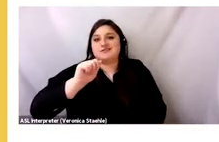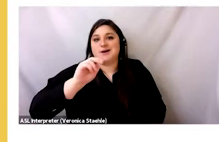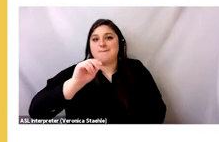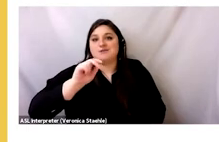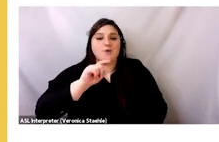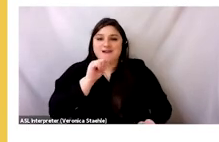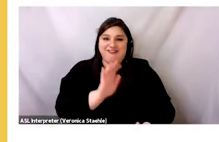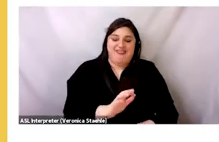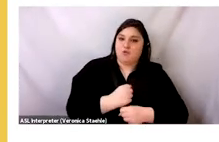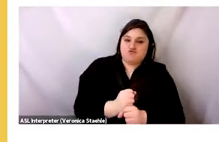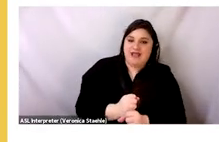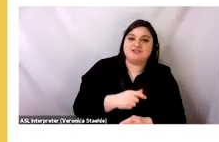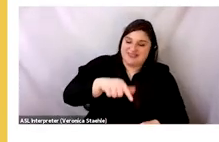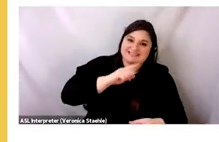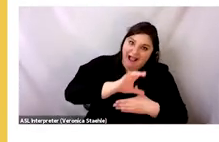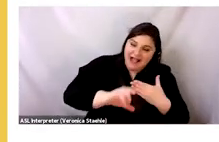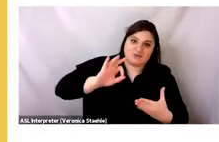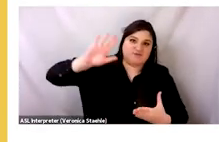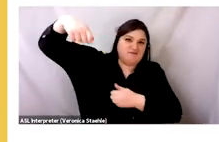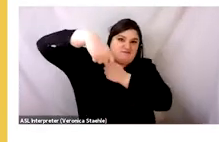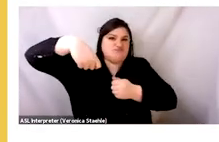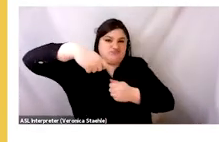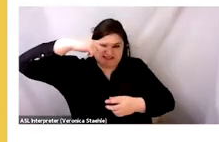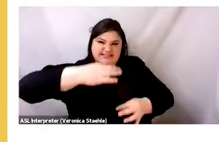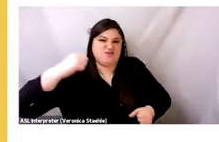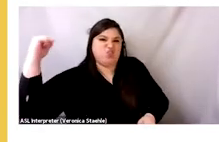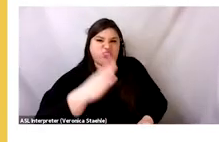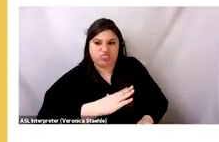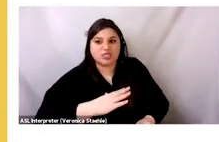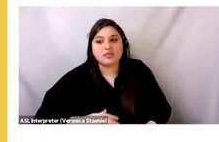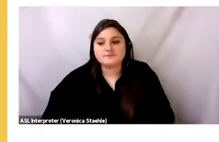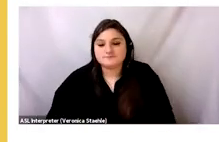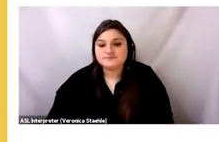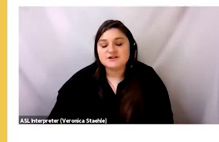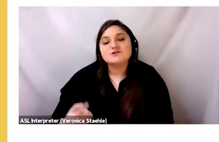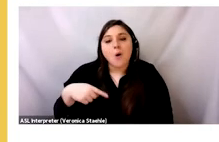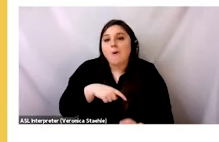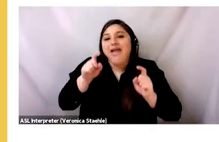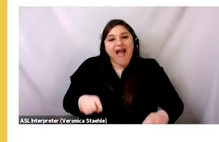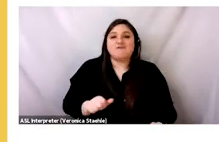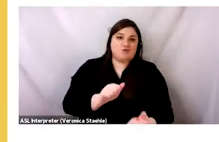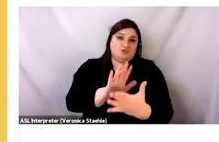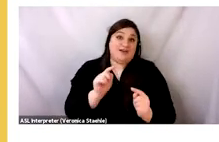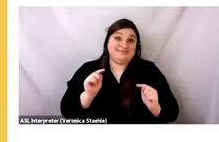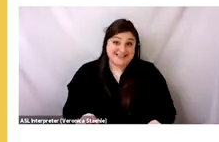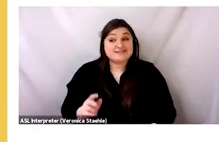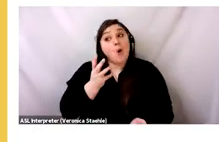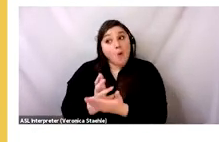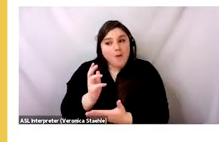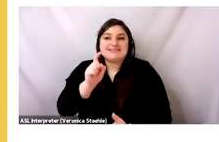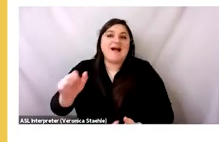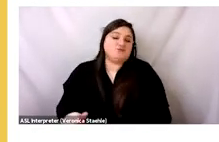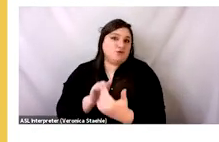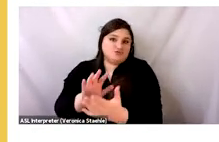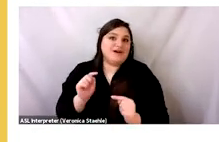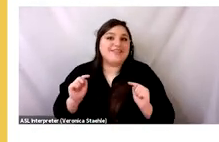clothing reaches Contamanto. I have shown you horrifying images of waste. And, you know, this is something that has to